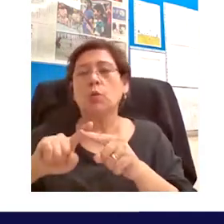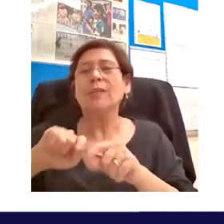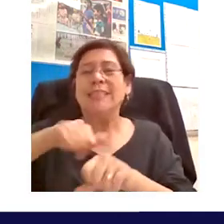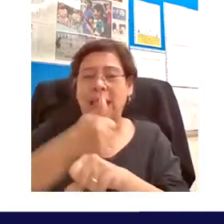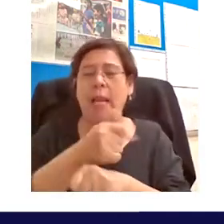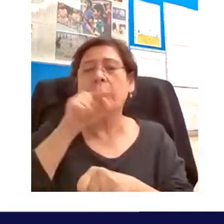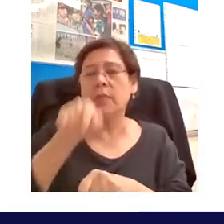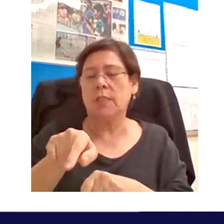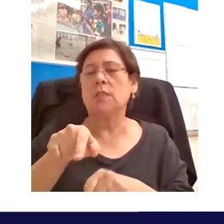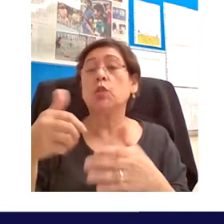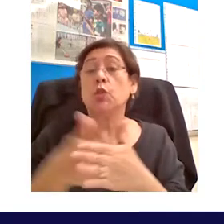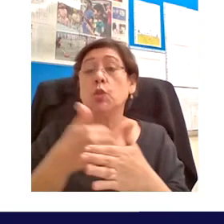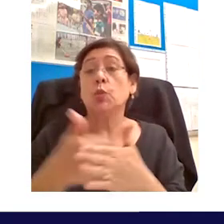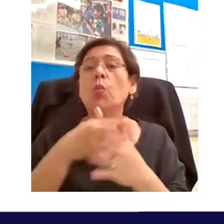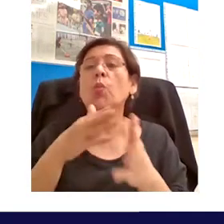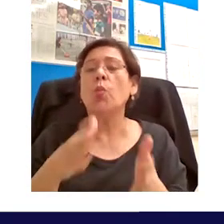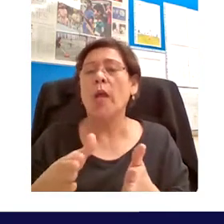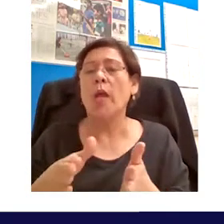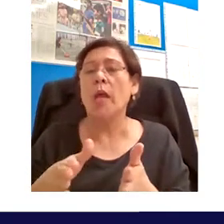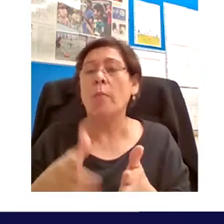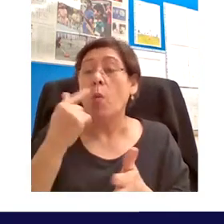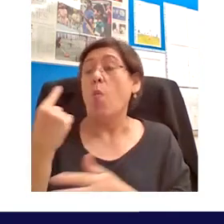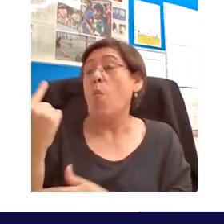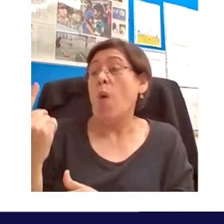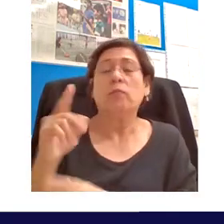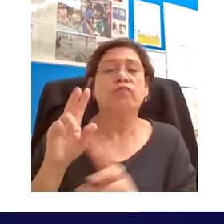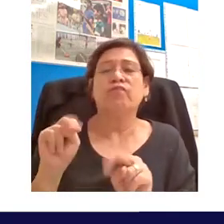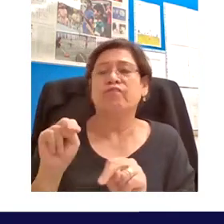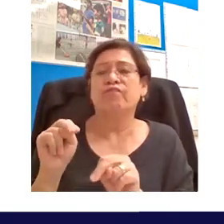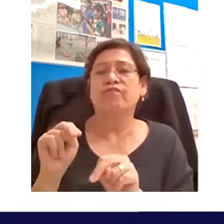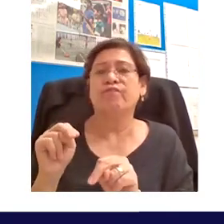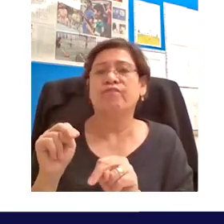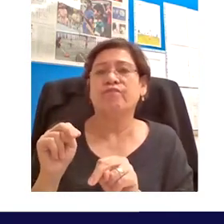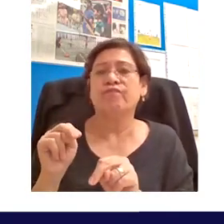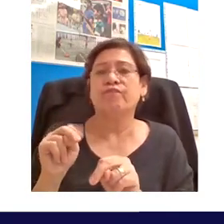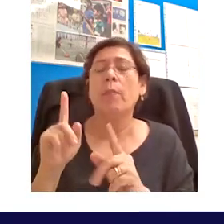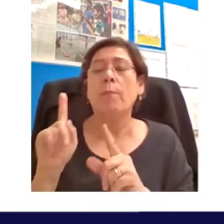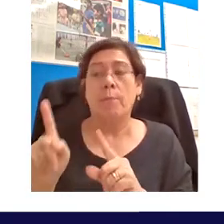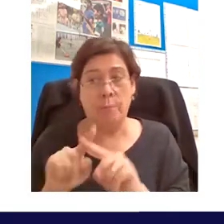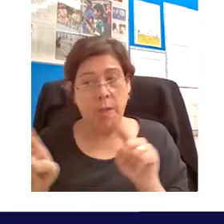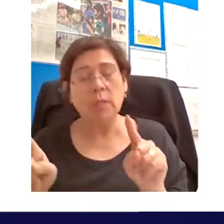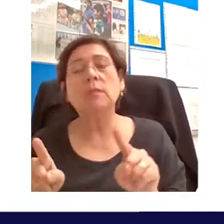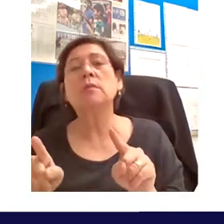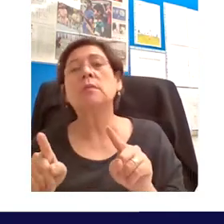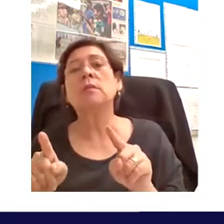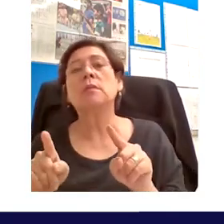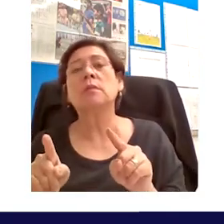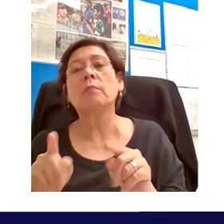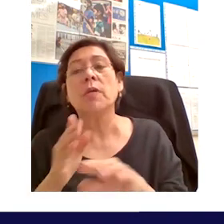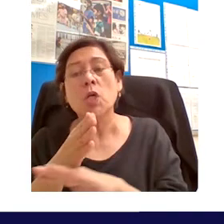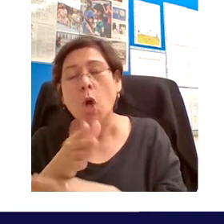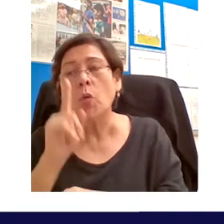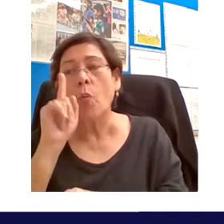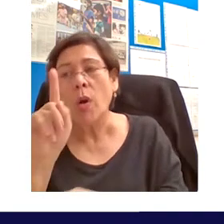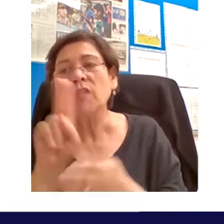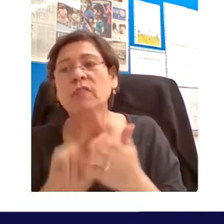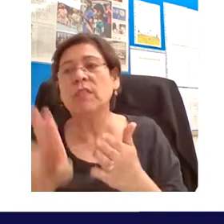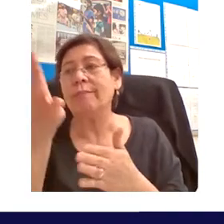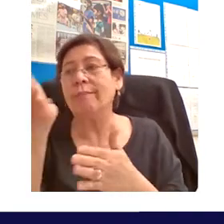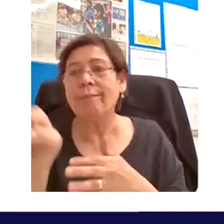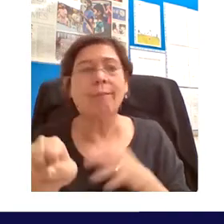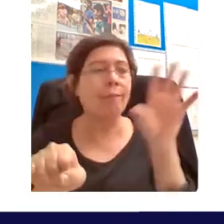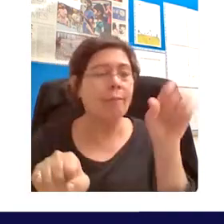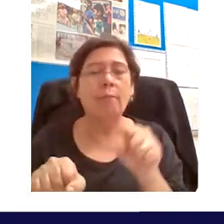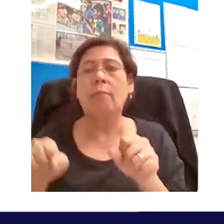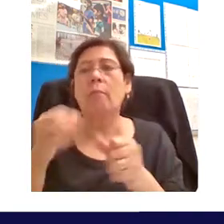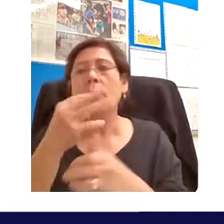beyond an individual institution to collect the material but then I think even more importantly beyond an individual institution to sort of